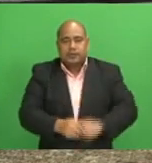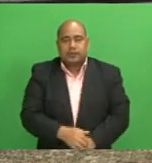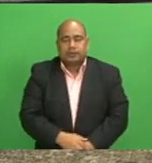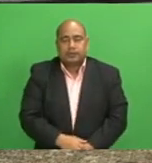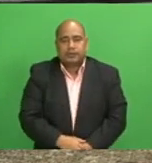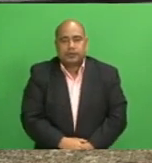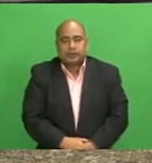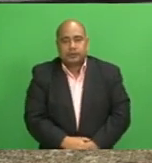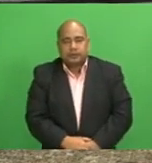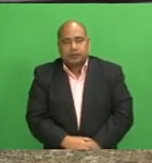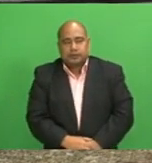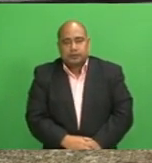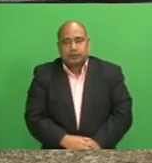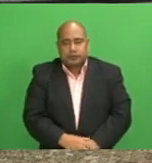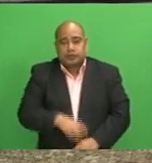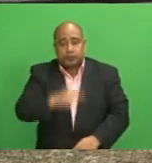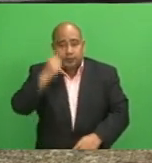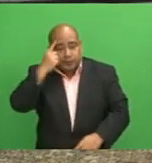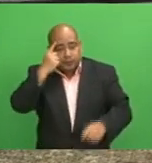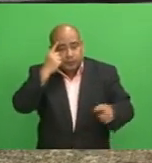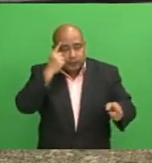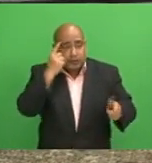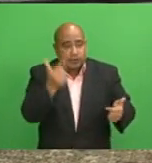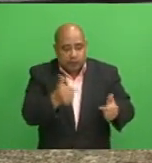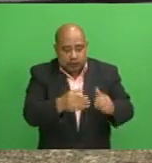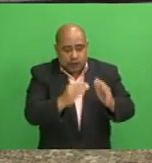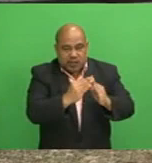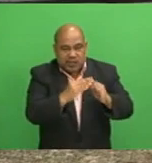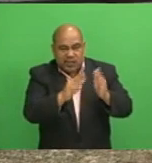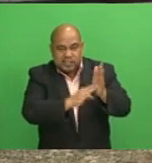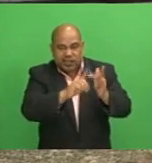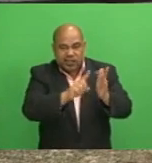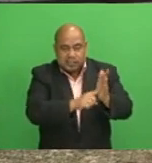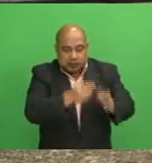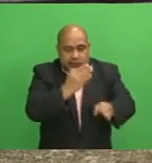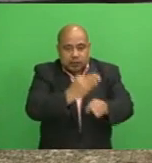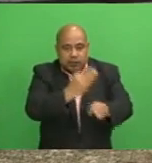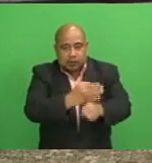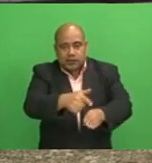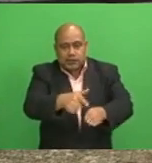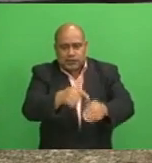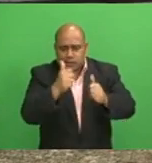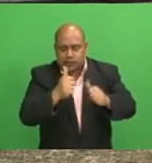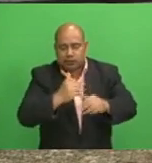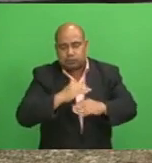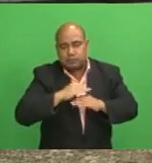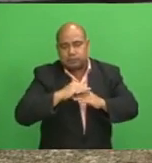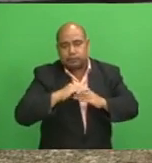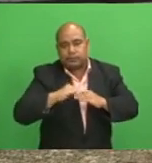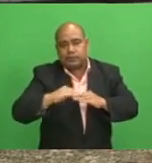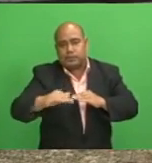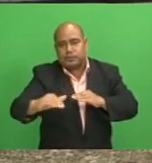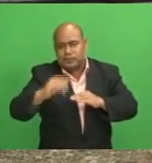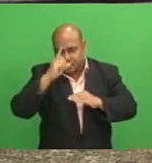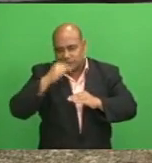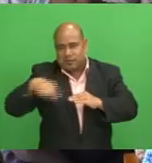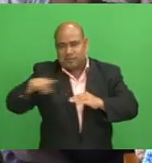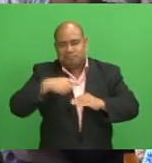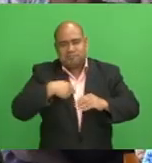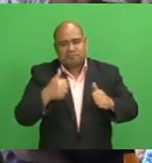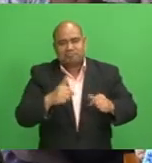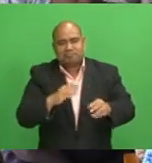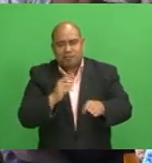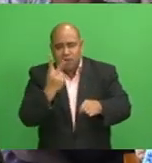I think the mill will run good, so we can, at least we can make two trips per day.